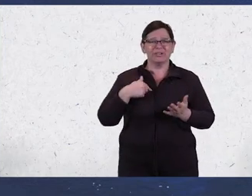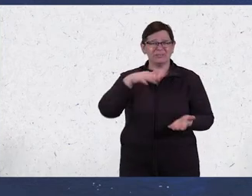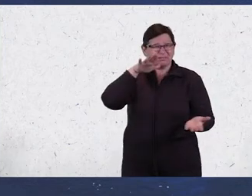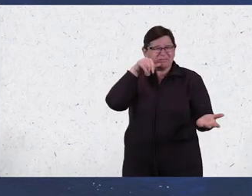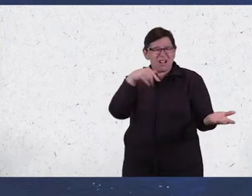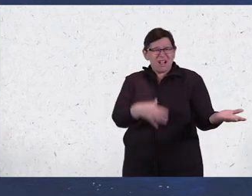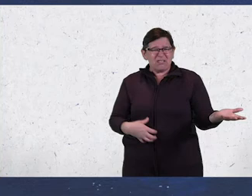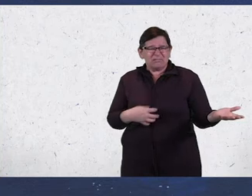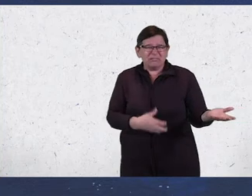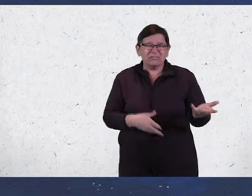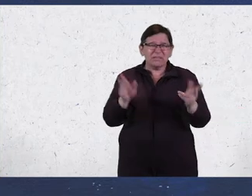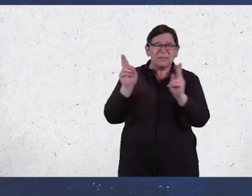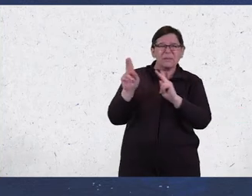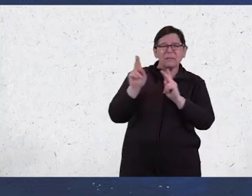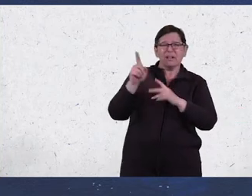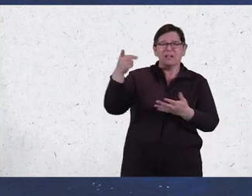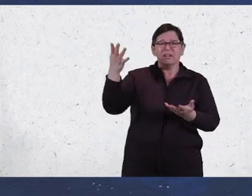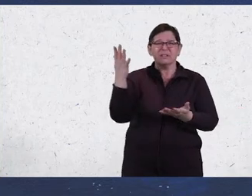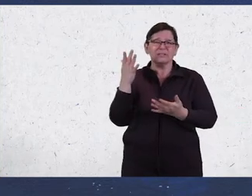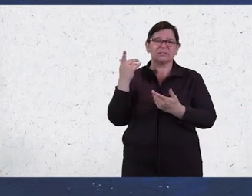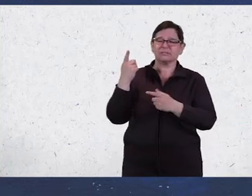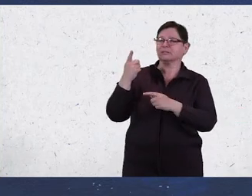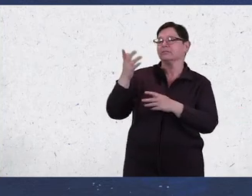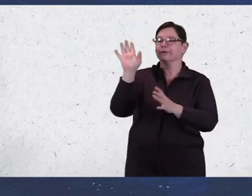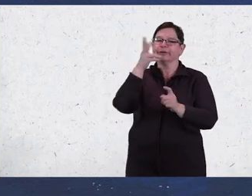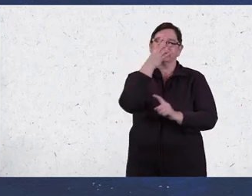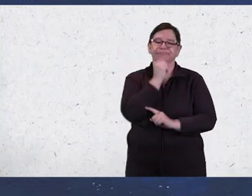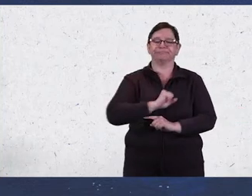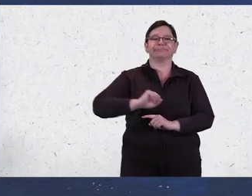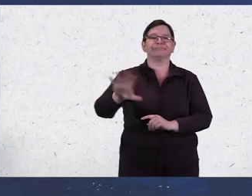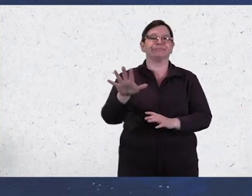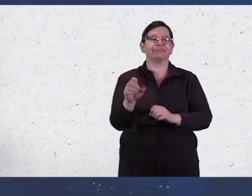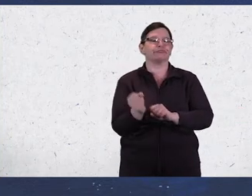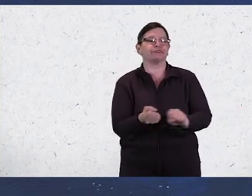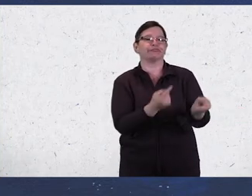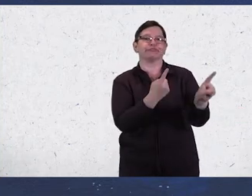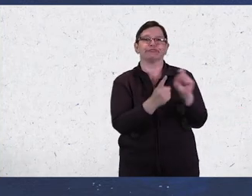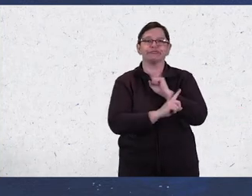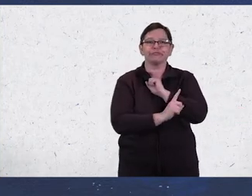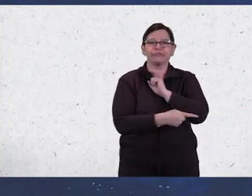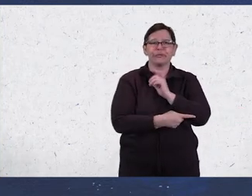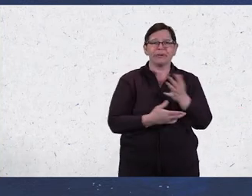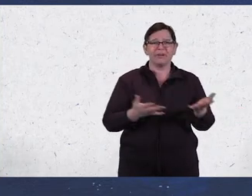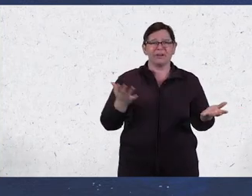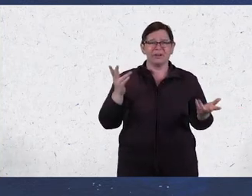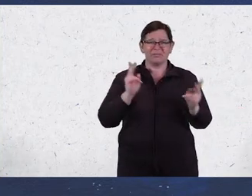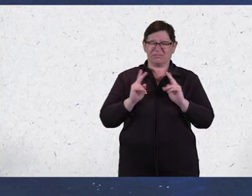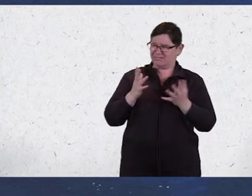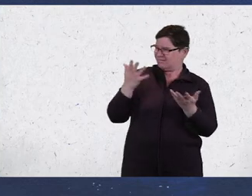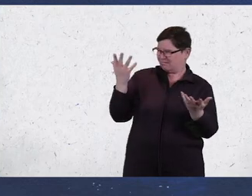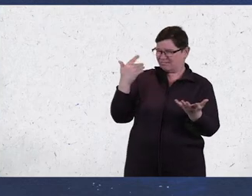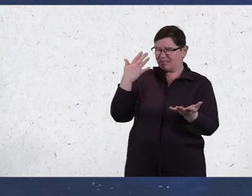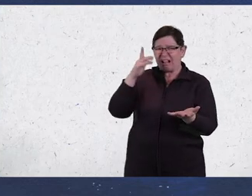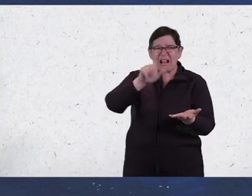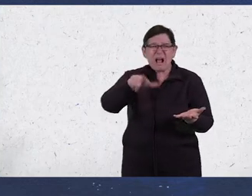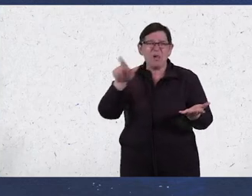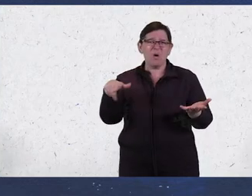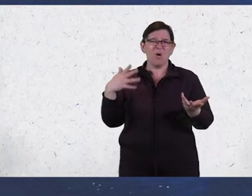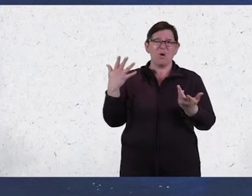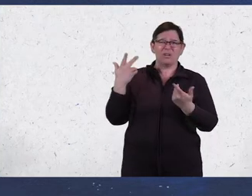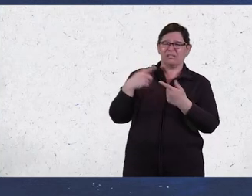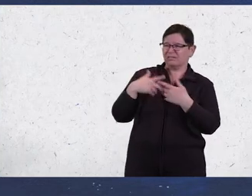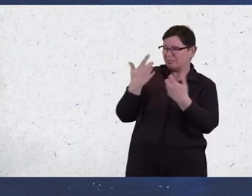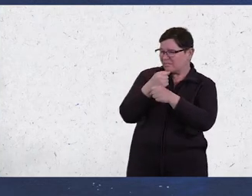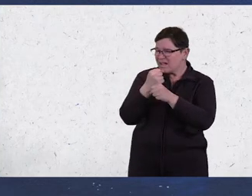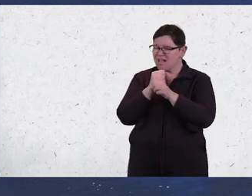people Have been designated as disposable People have merit beyond enriching landlords And making widgets